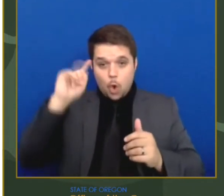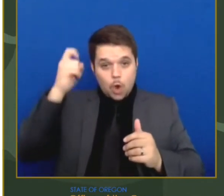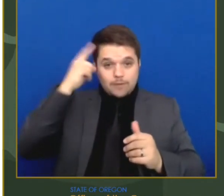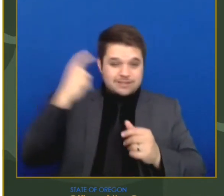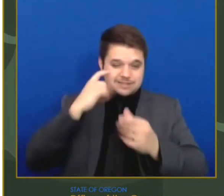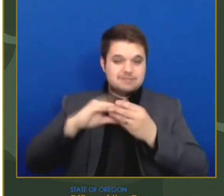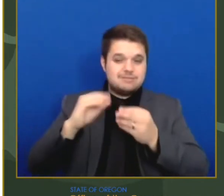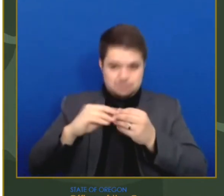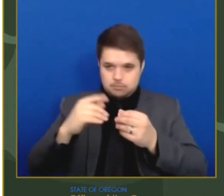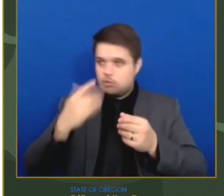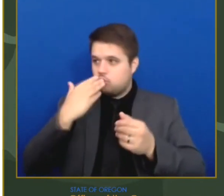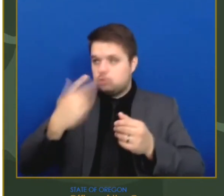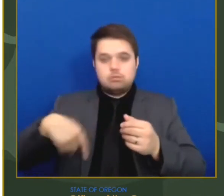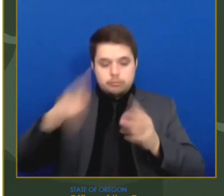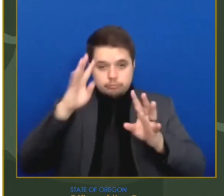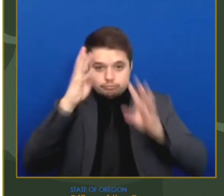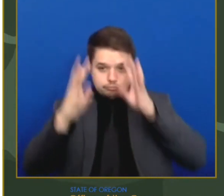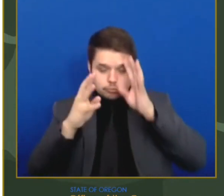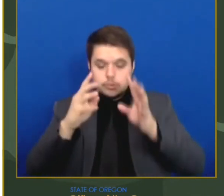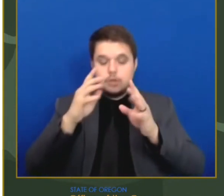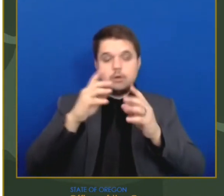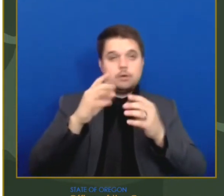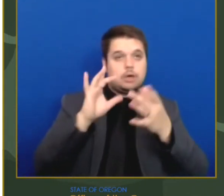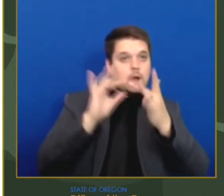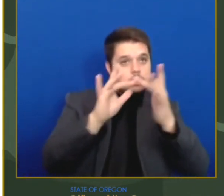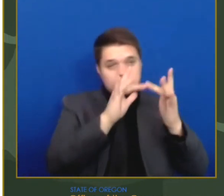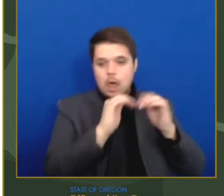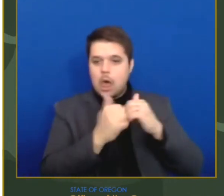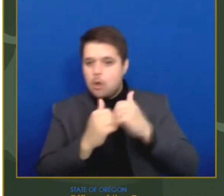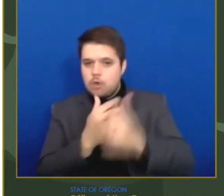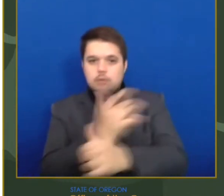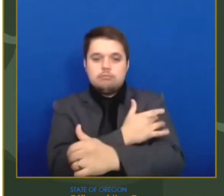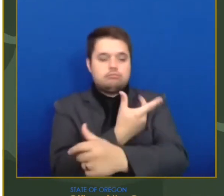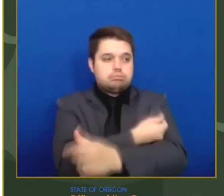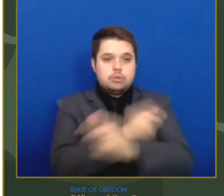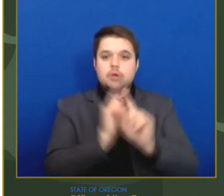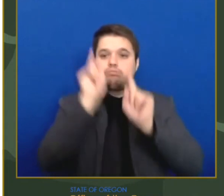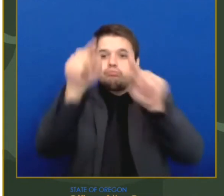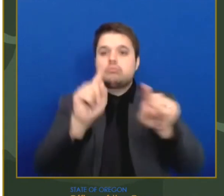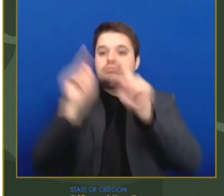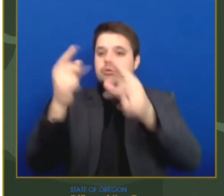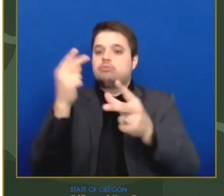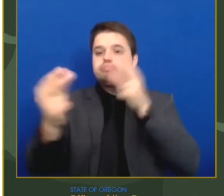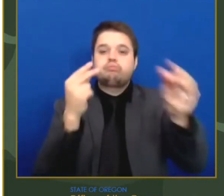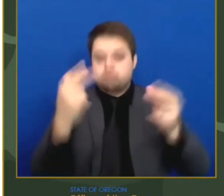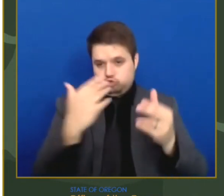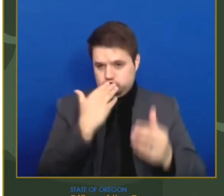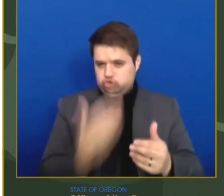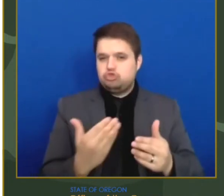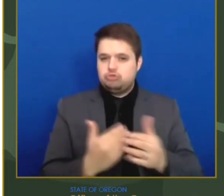Now, here's a brief update on our collaboration with the All for Oregon partnership that's operating the Mass Vaccination Clinic at the Oregon Convention Center.